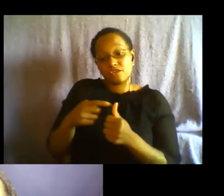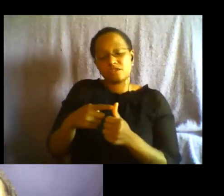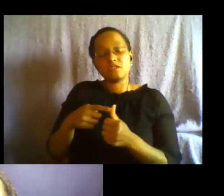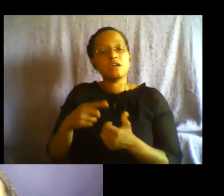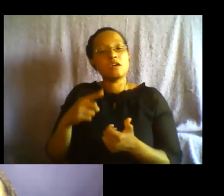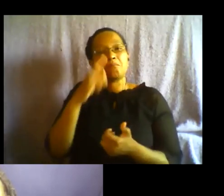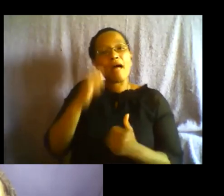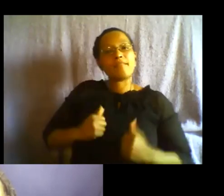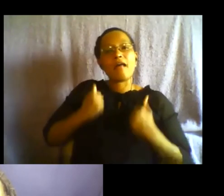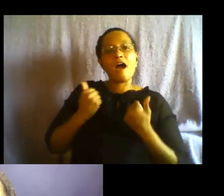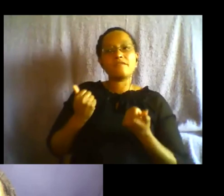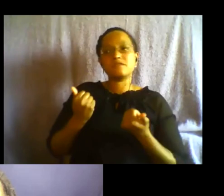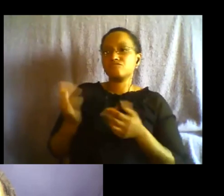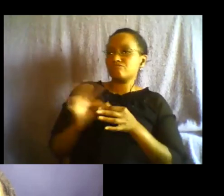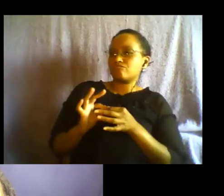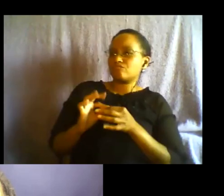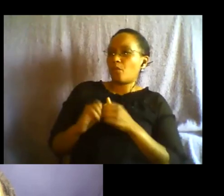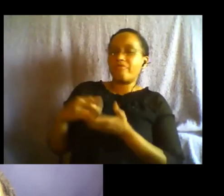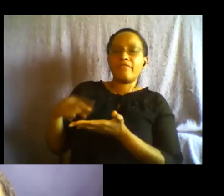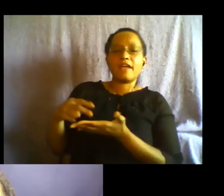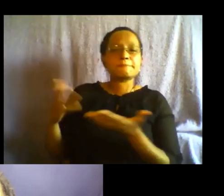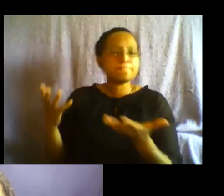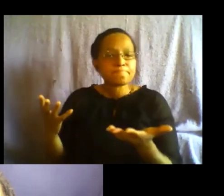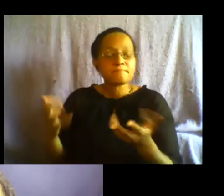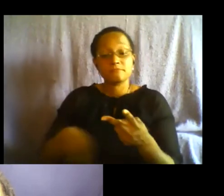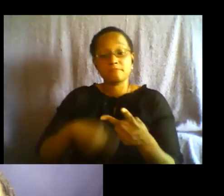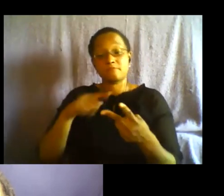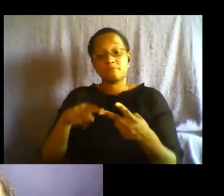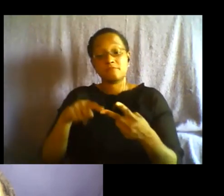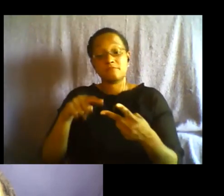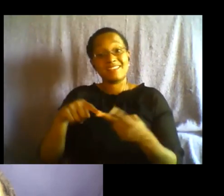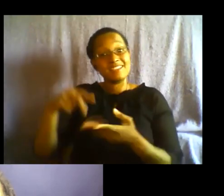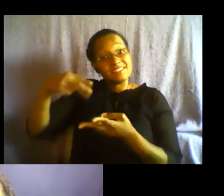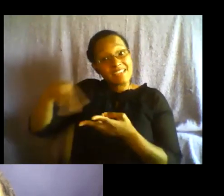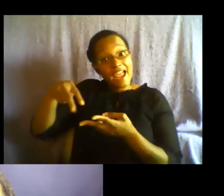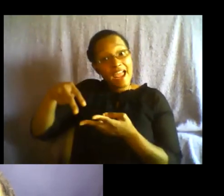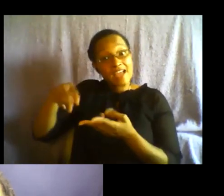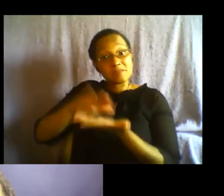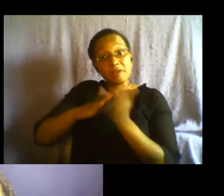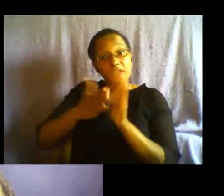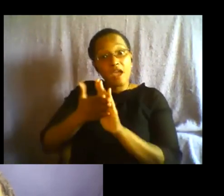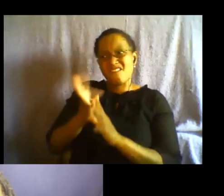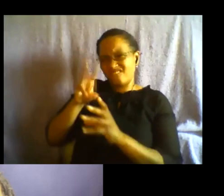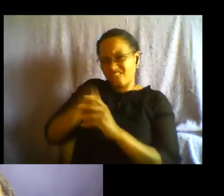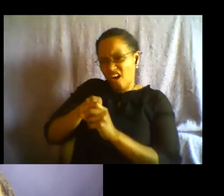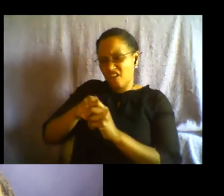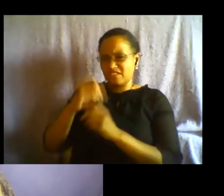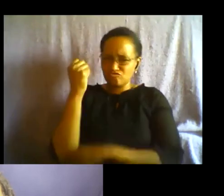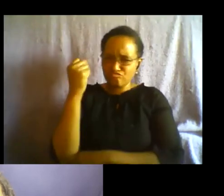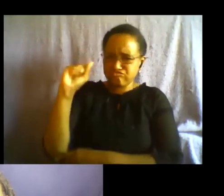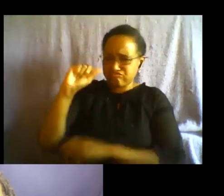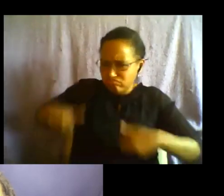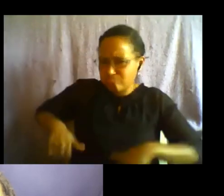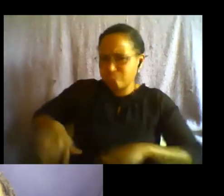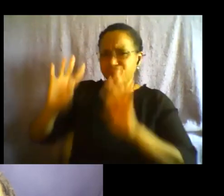lives how has dance become a part of the revolutionary uprising around equity